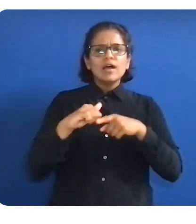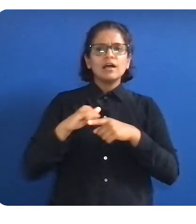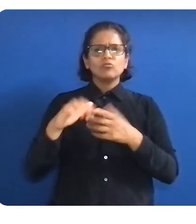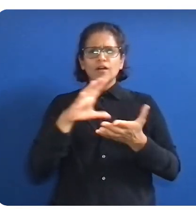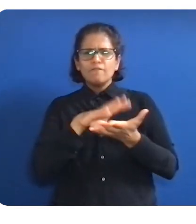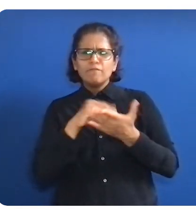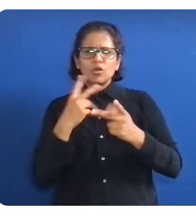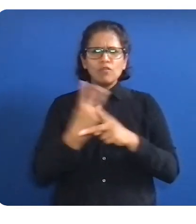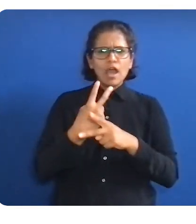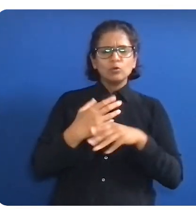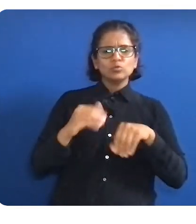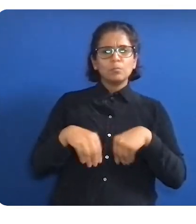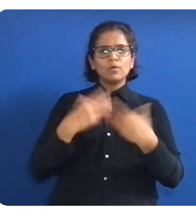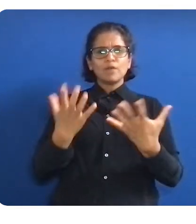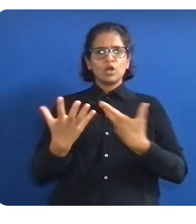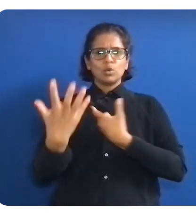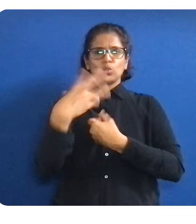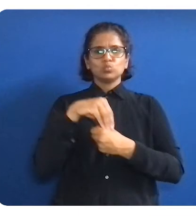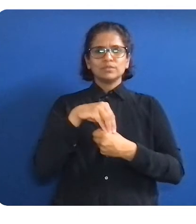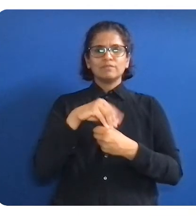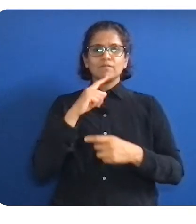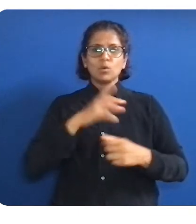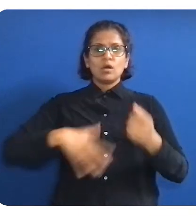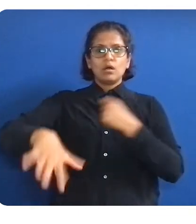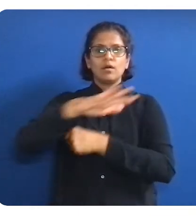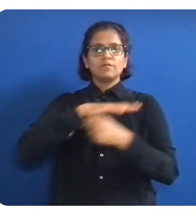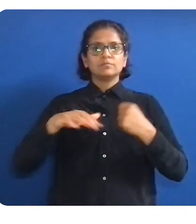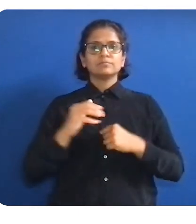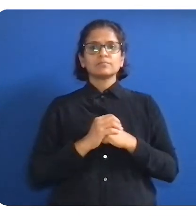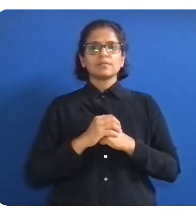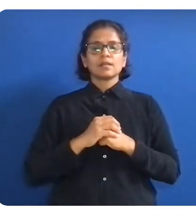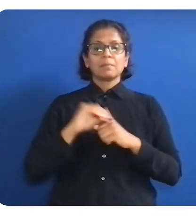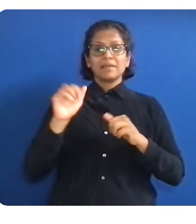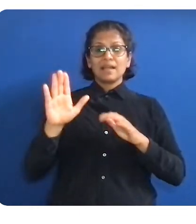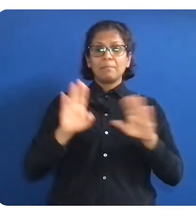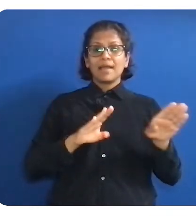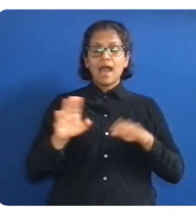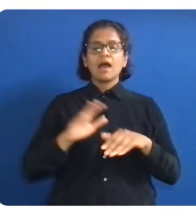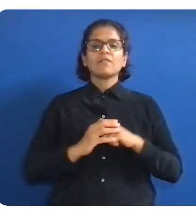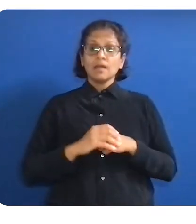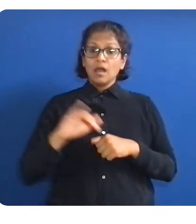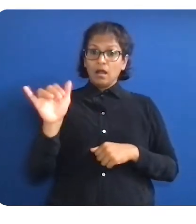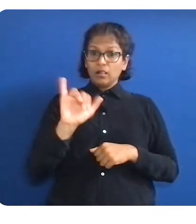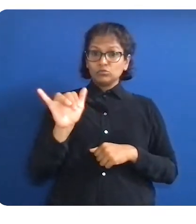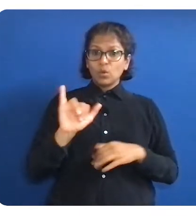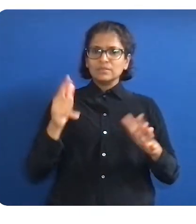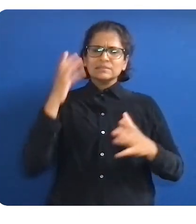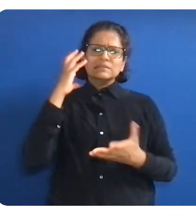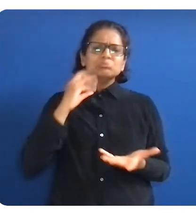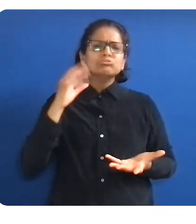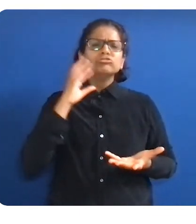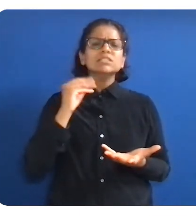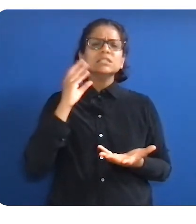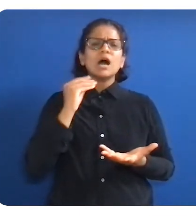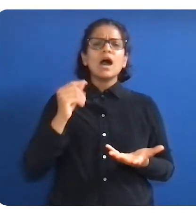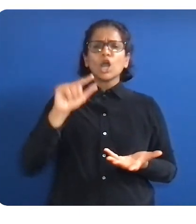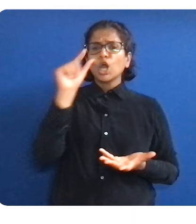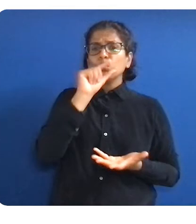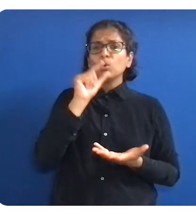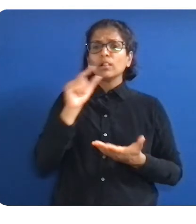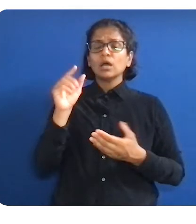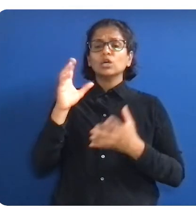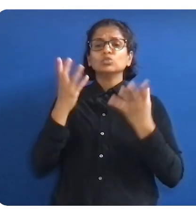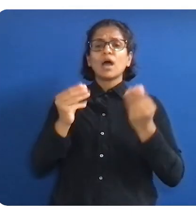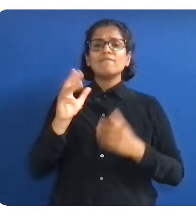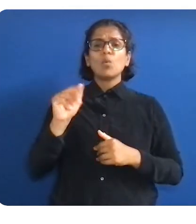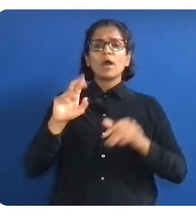faculty members from 30 HBCUs to design project-based, industry-informed content and to implement